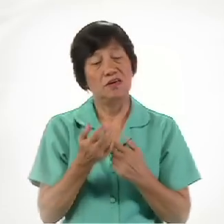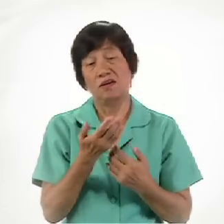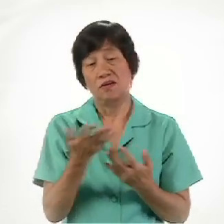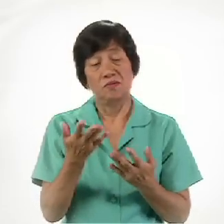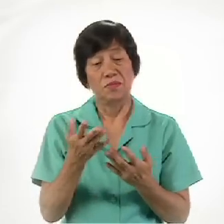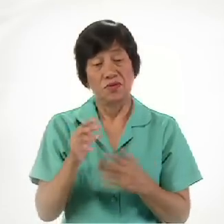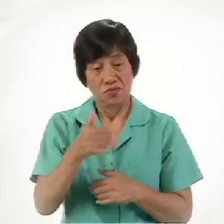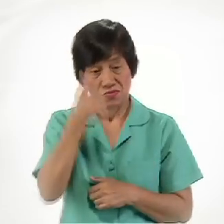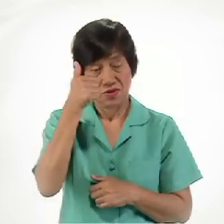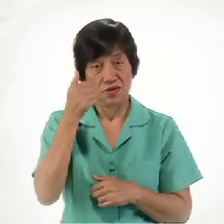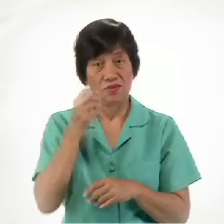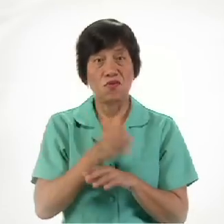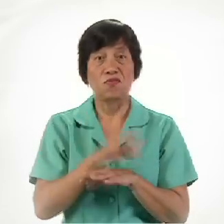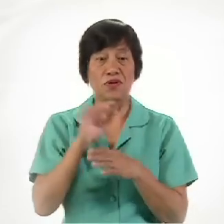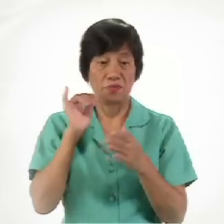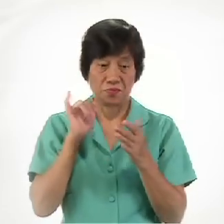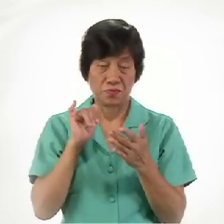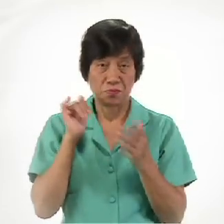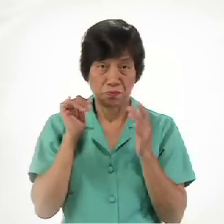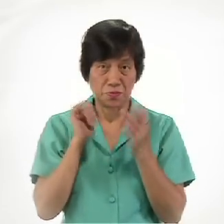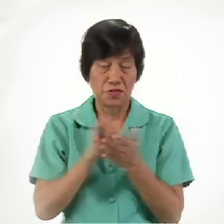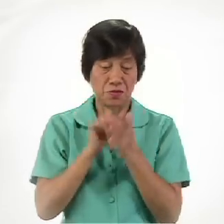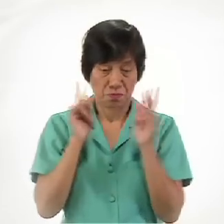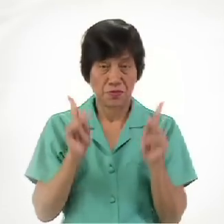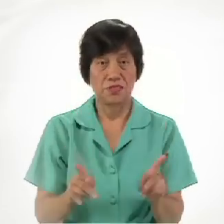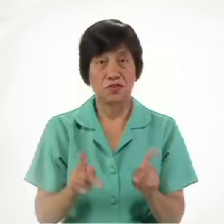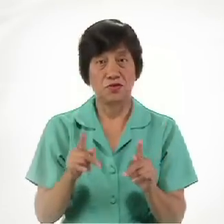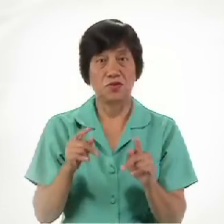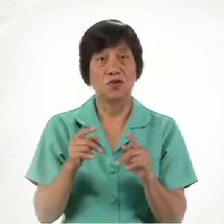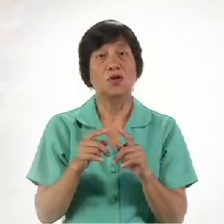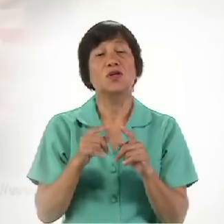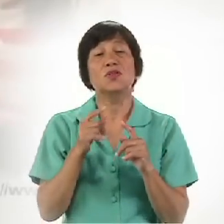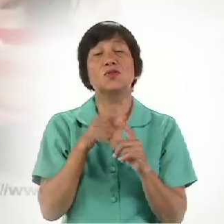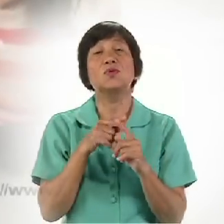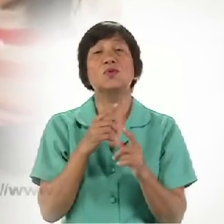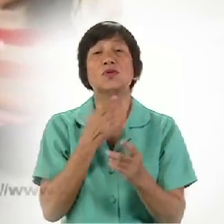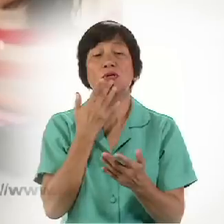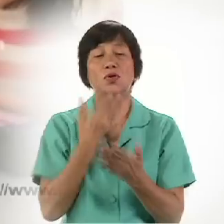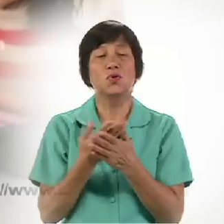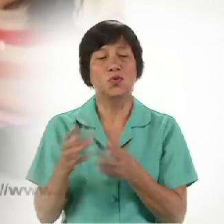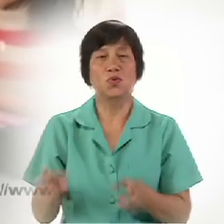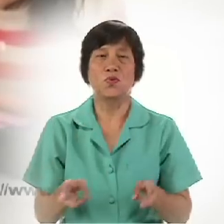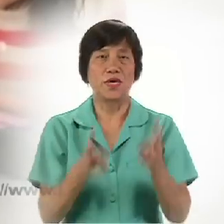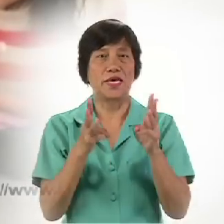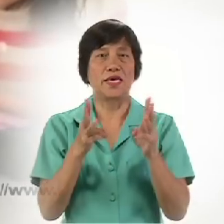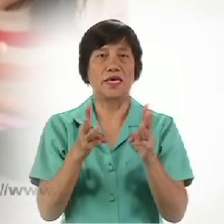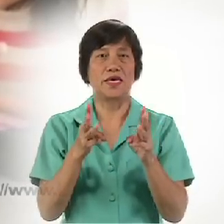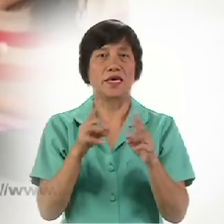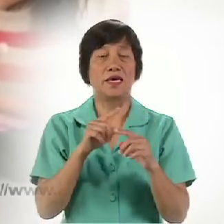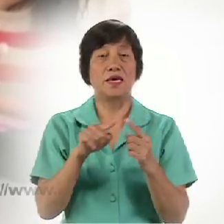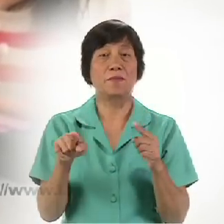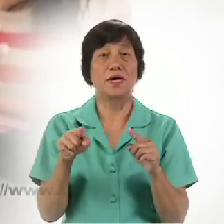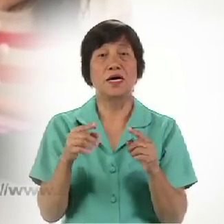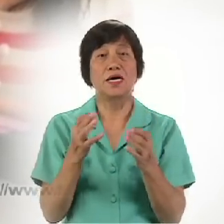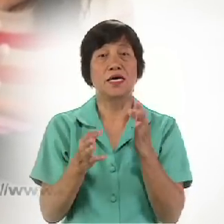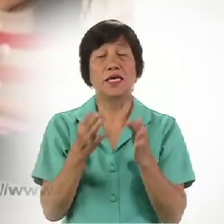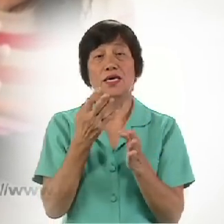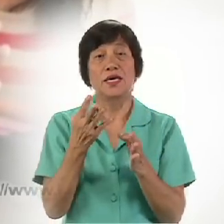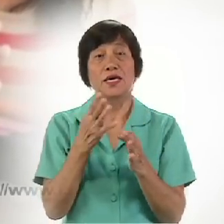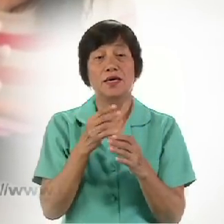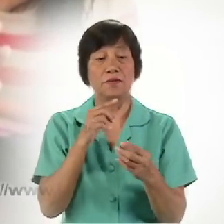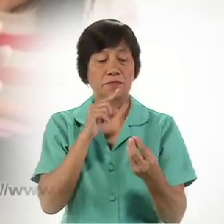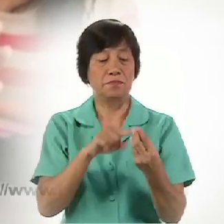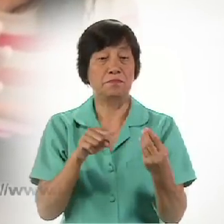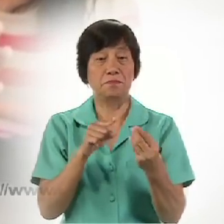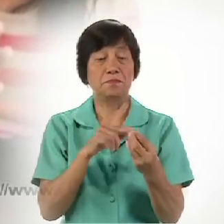Over The person To the good path But when you Correct the person When you make The